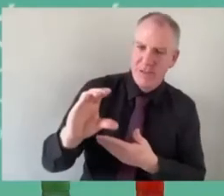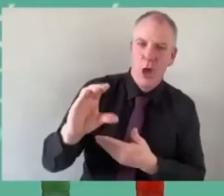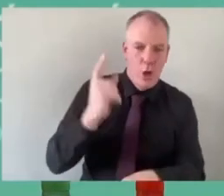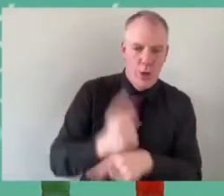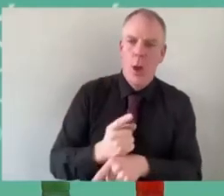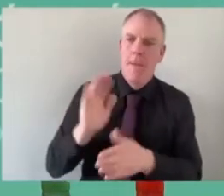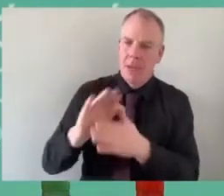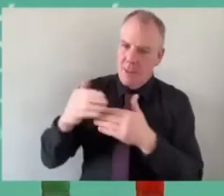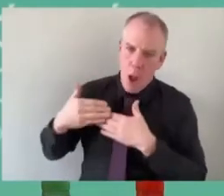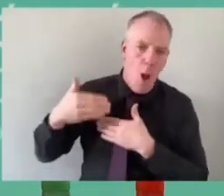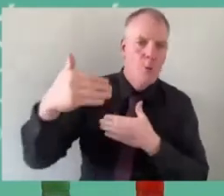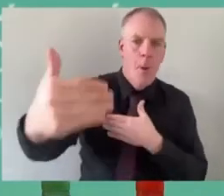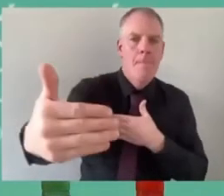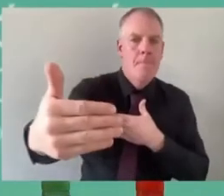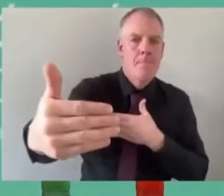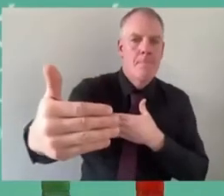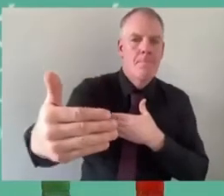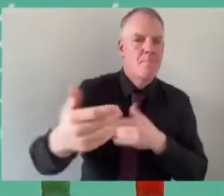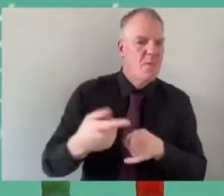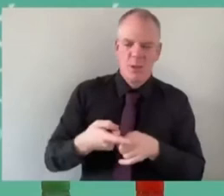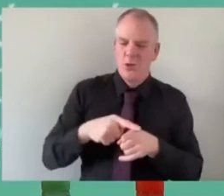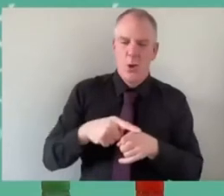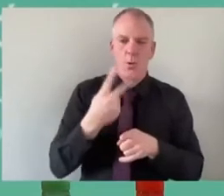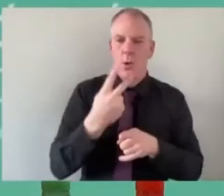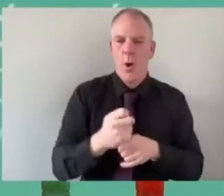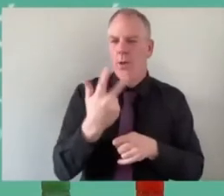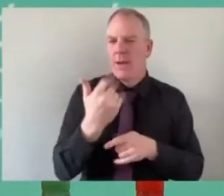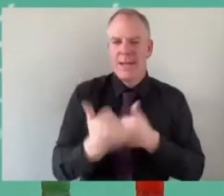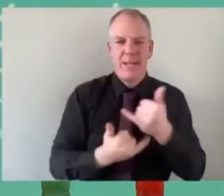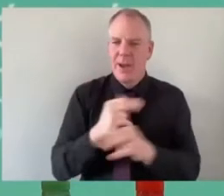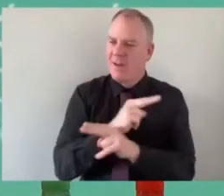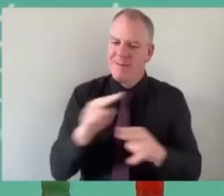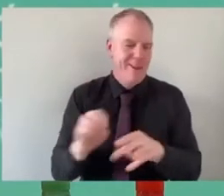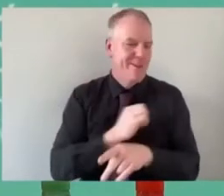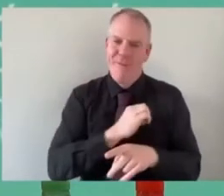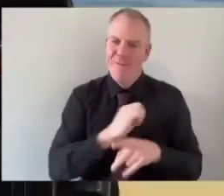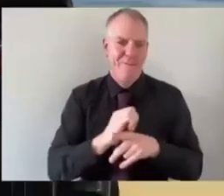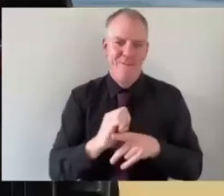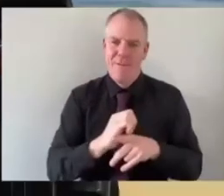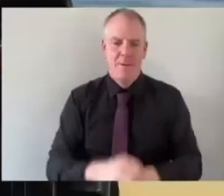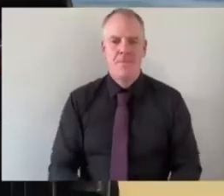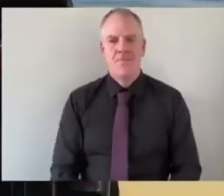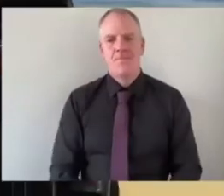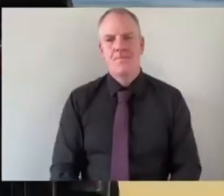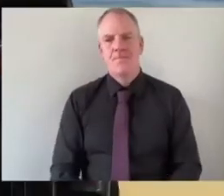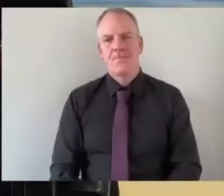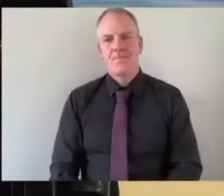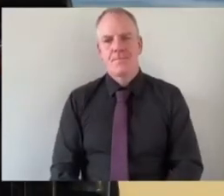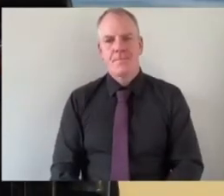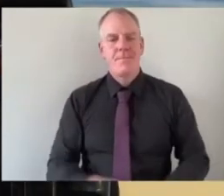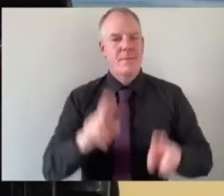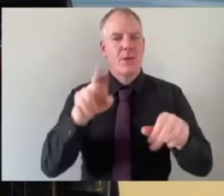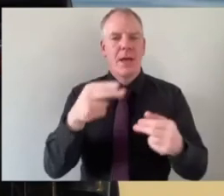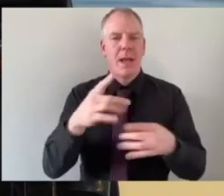a long-term investment because a two or three year program here there just doesn't make the impact that it needs to make yeah you can't short-term plan